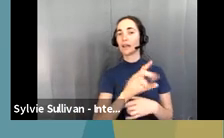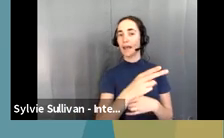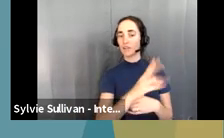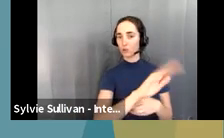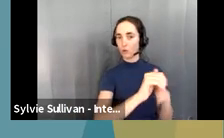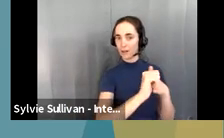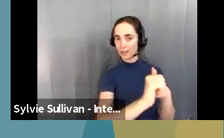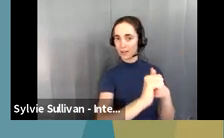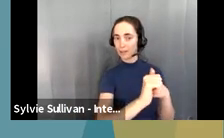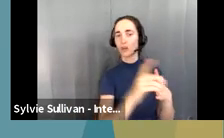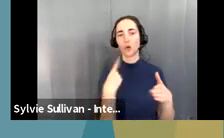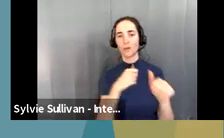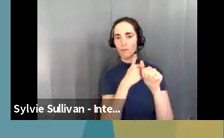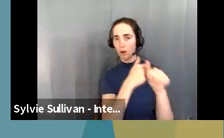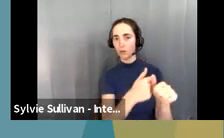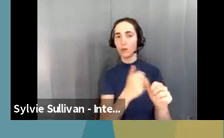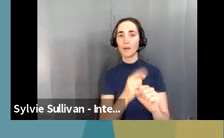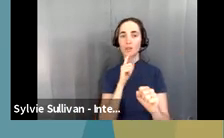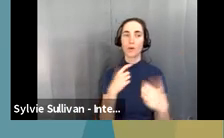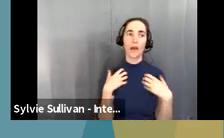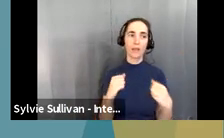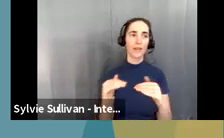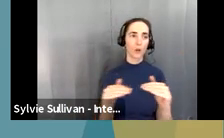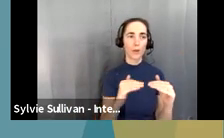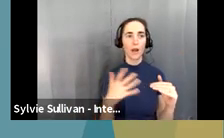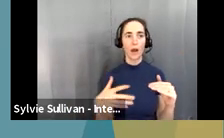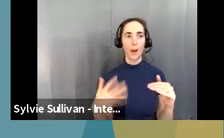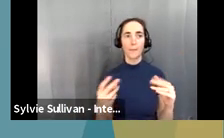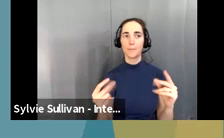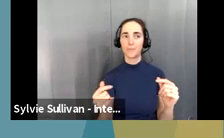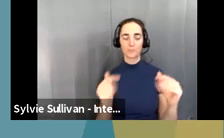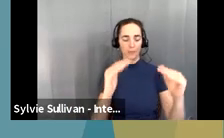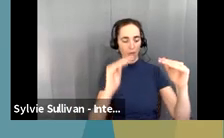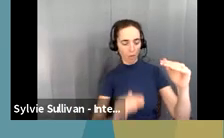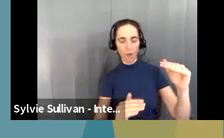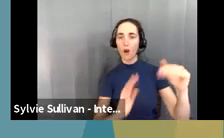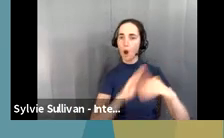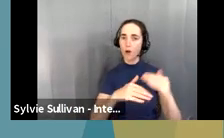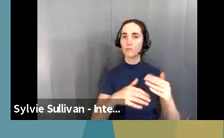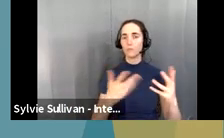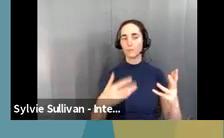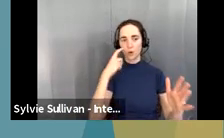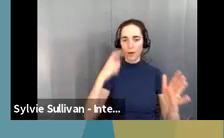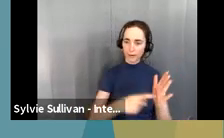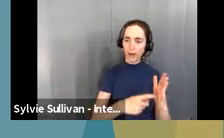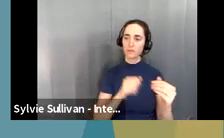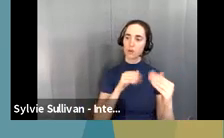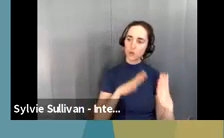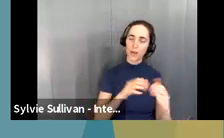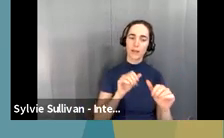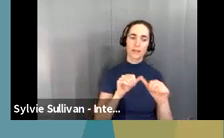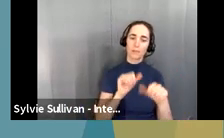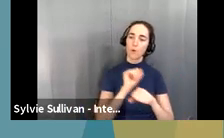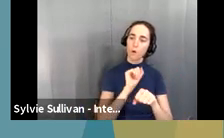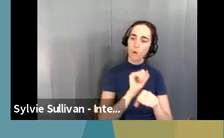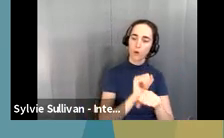that, um, health equity, um, disparities, all of those things are acknowledged and addressed, and we're continually and actively working towards